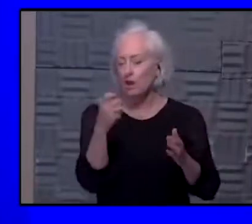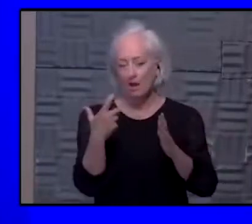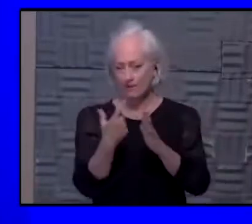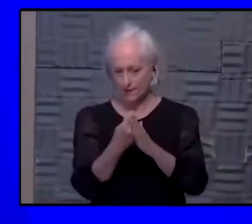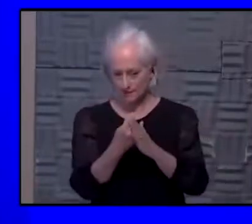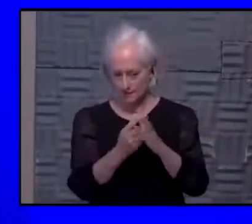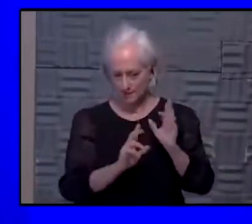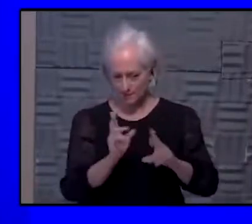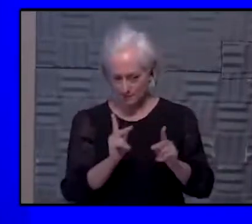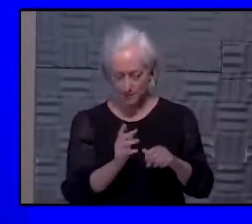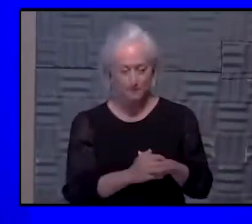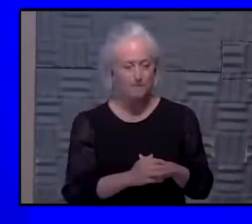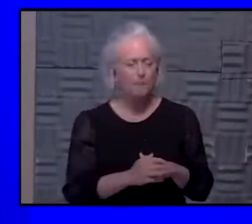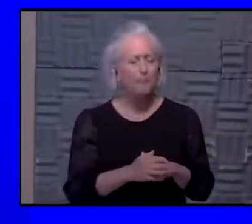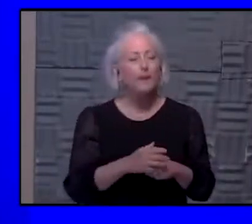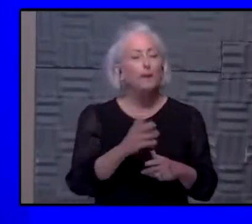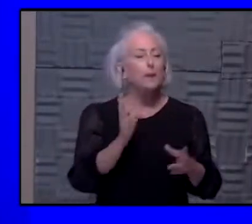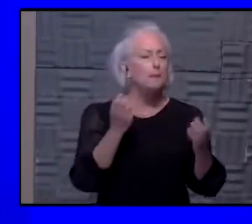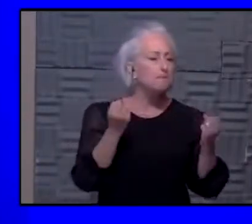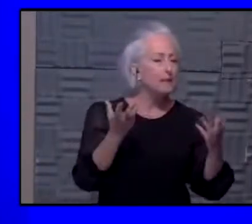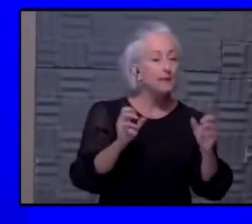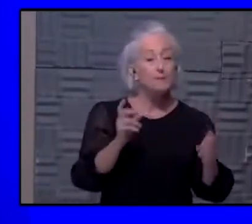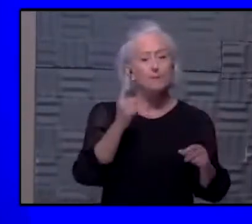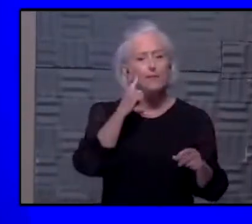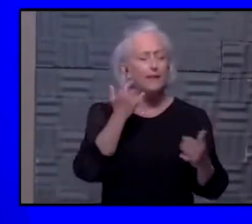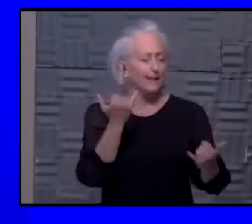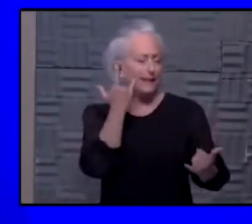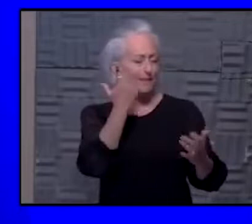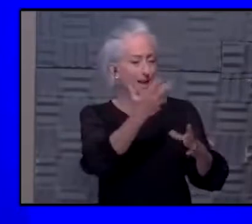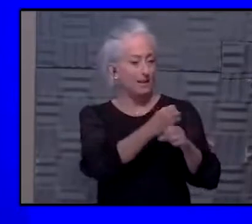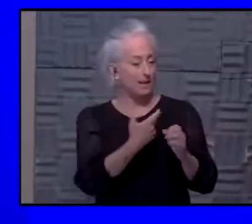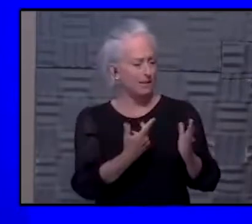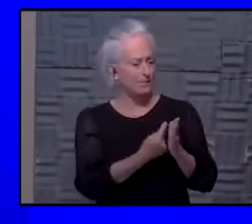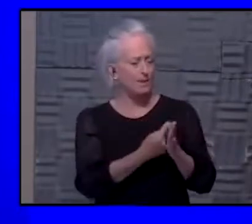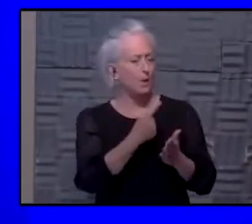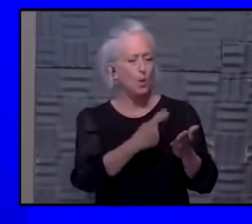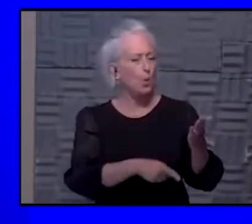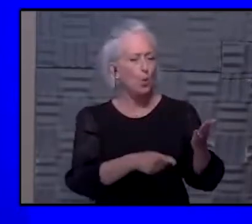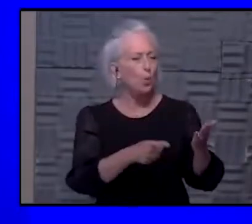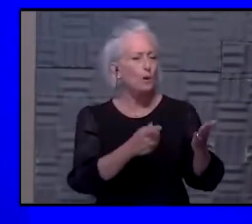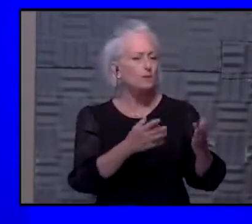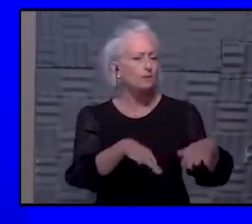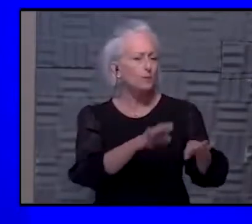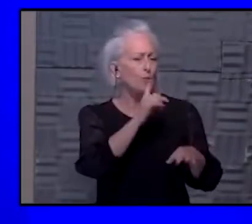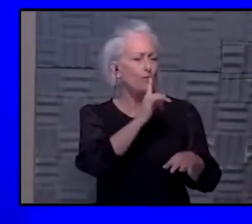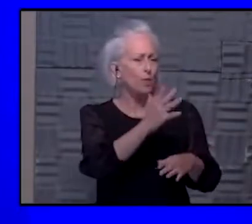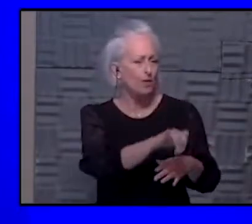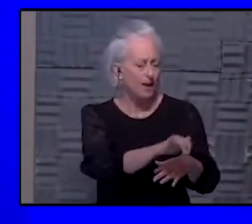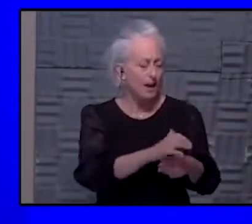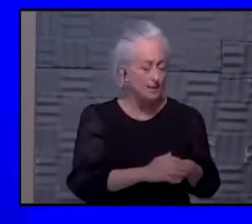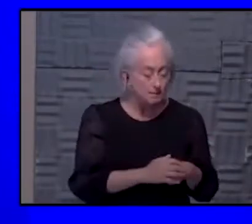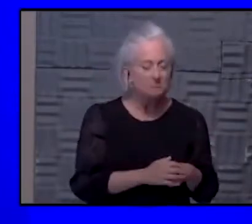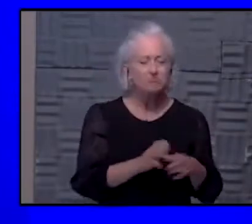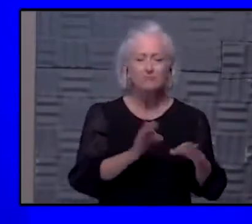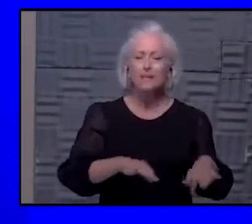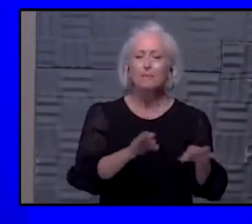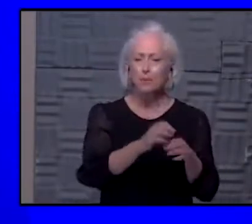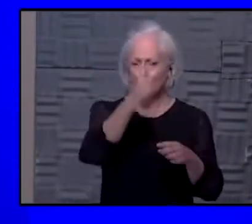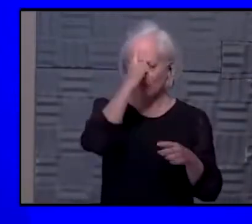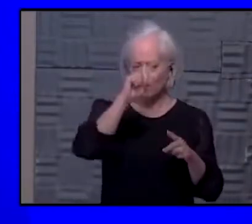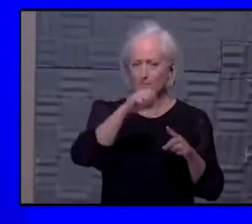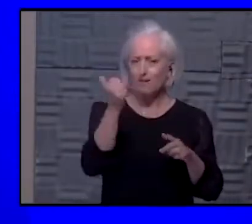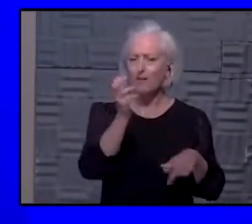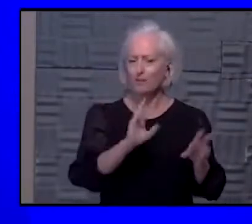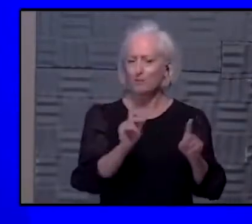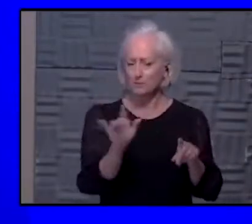if I get vaccinated? Well, I mean, I think there's consideration for your fellow neighbors and countrymen, first of all, and putting yourself ahead and doing that active charity of getting